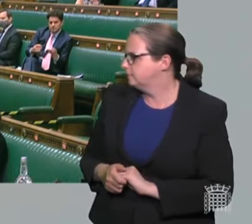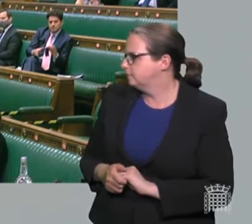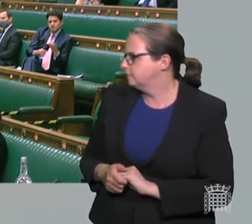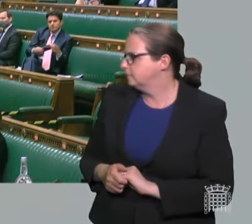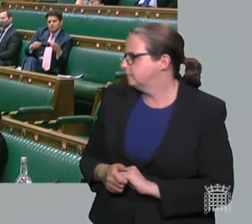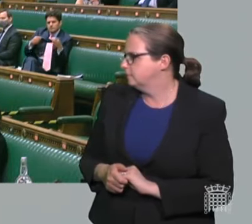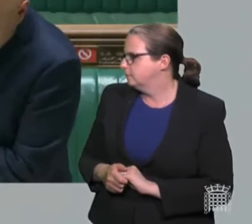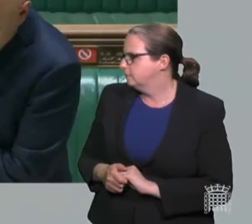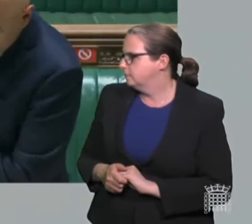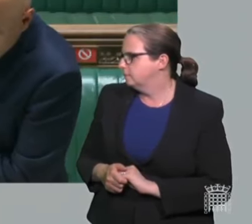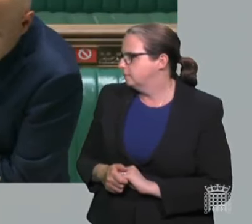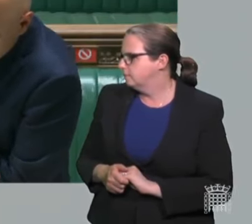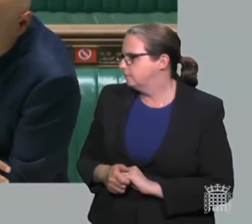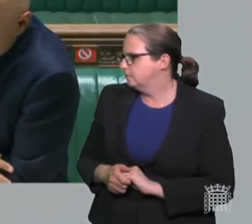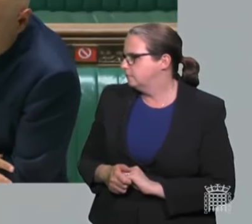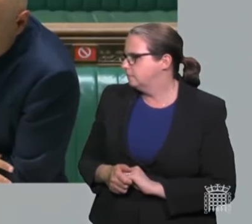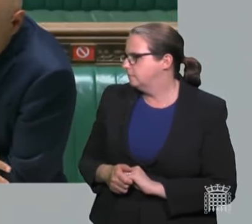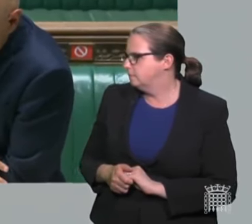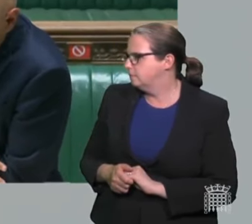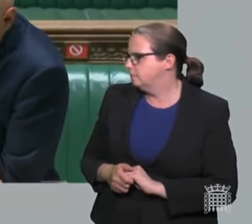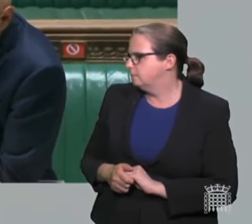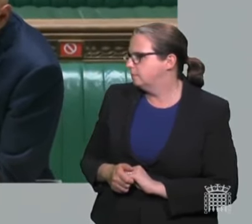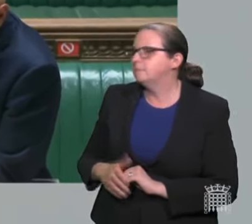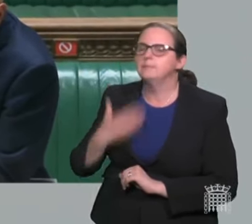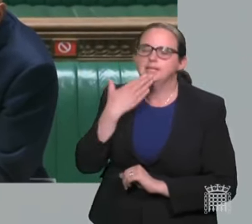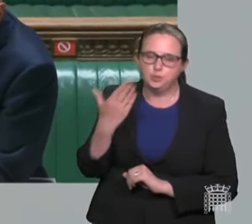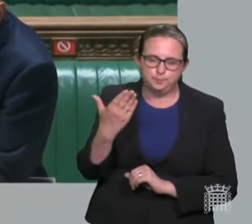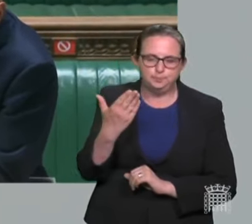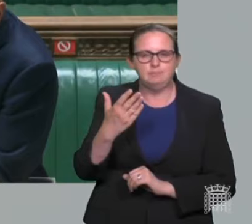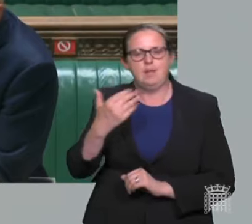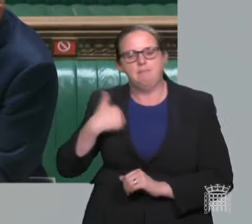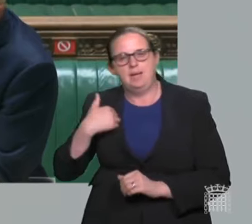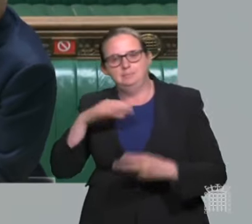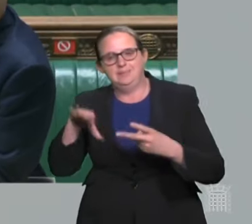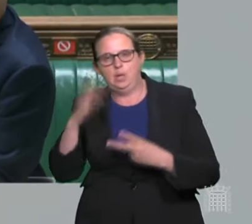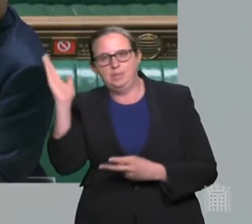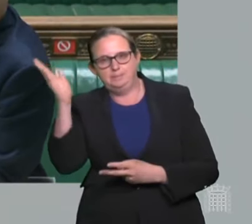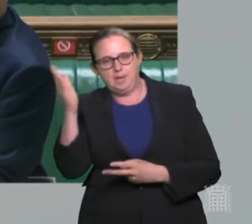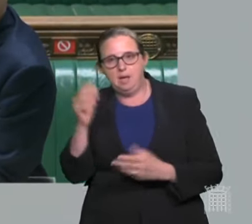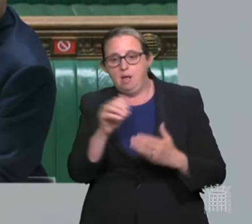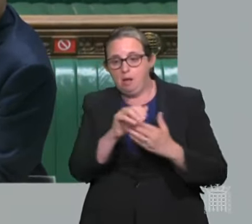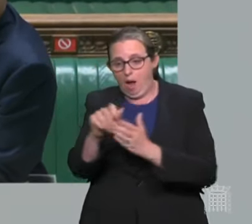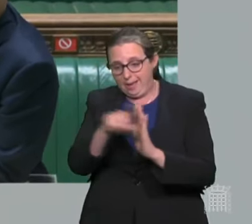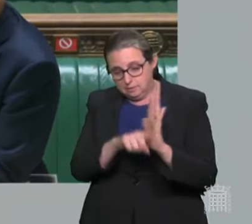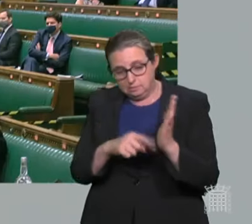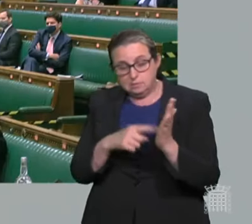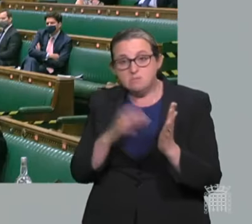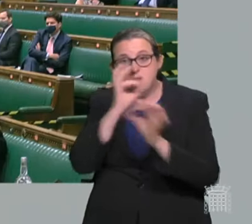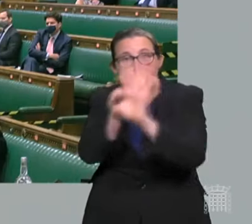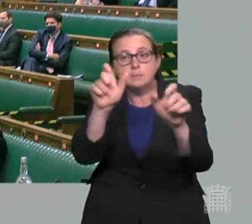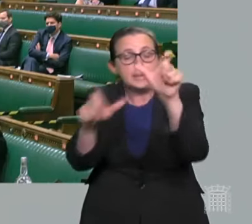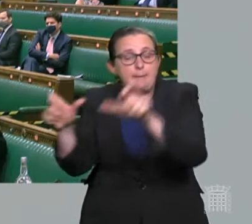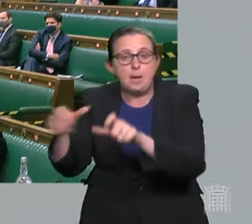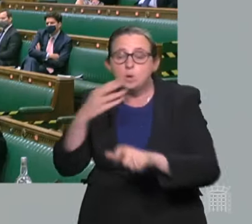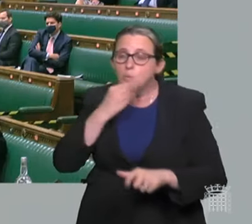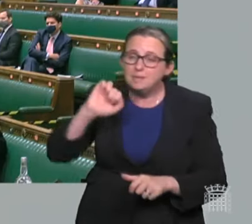Madam Deputy Speaker, can tell my own friend, the guidance is really asking people to use their common sense. If there